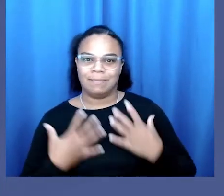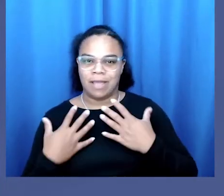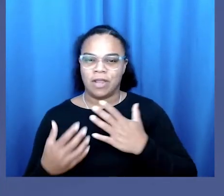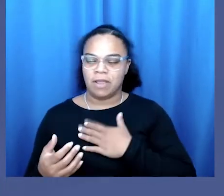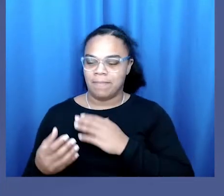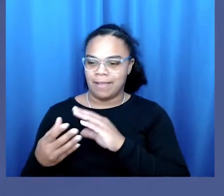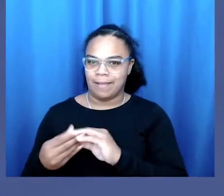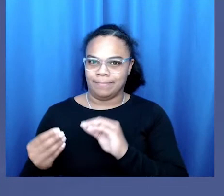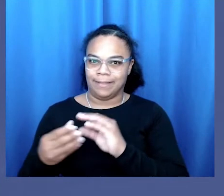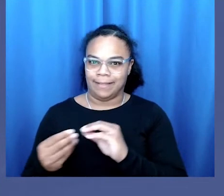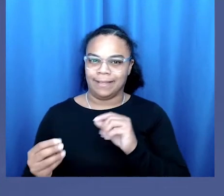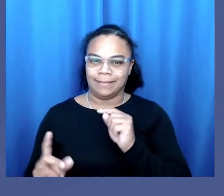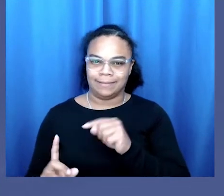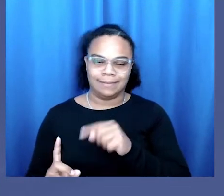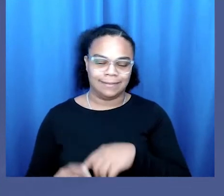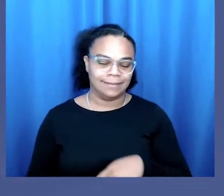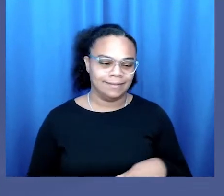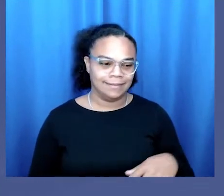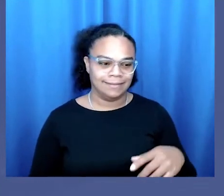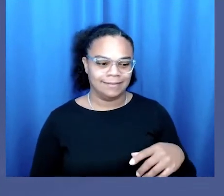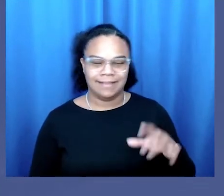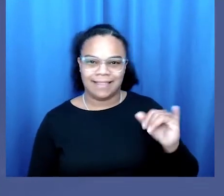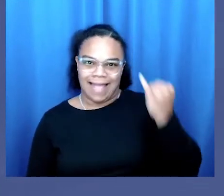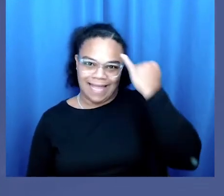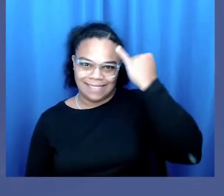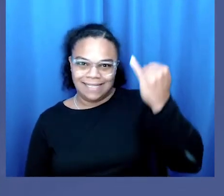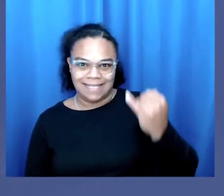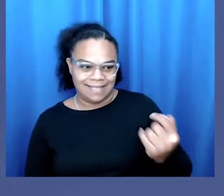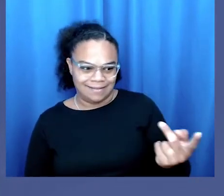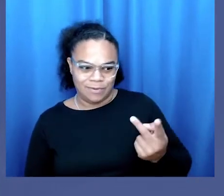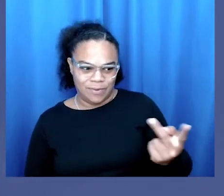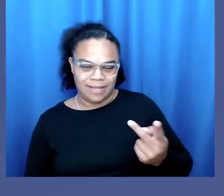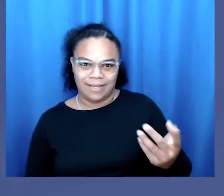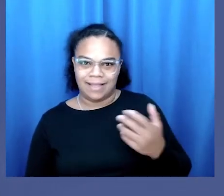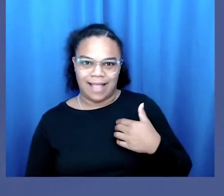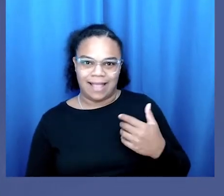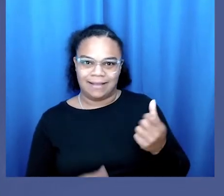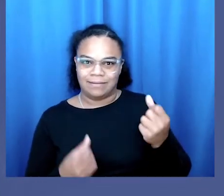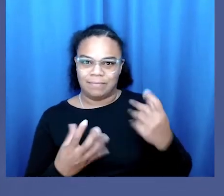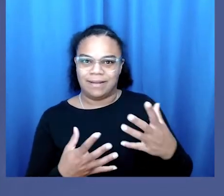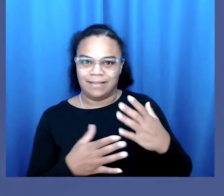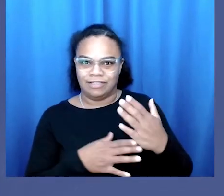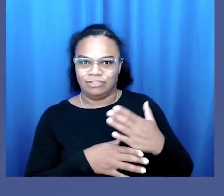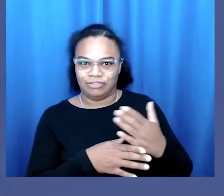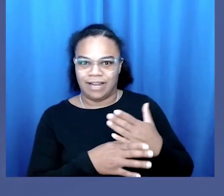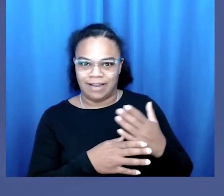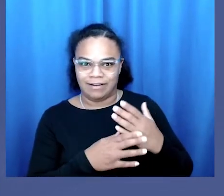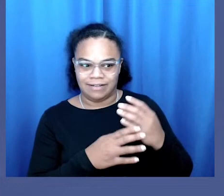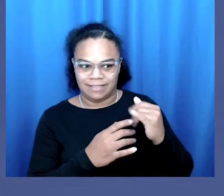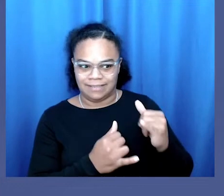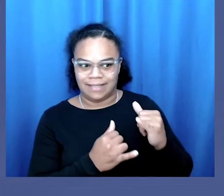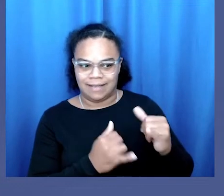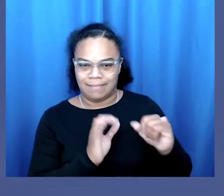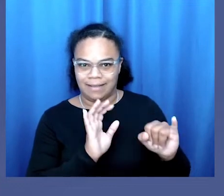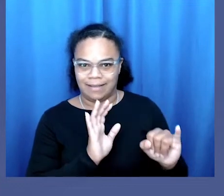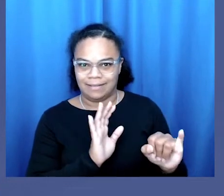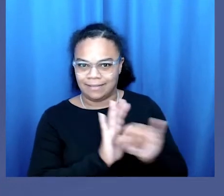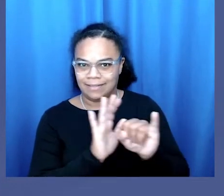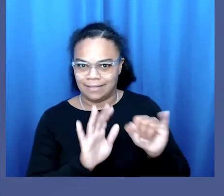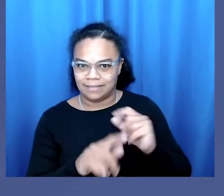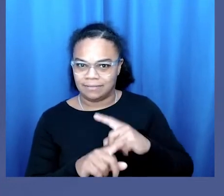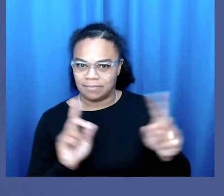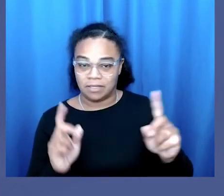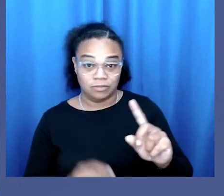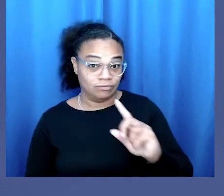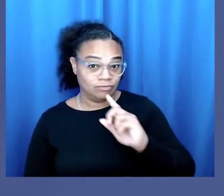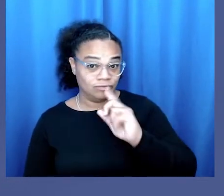idea that this person and I had so many like shared major identities, but